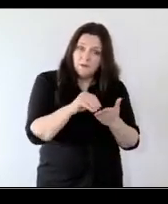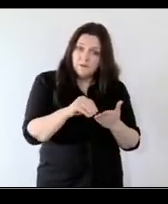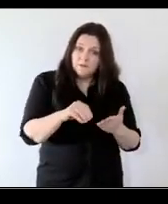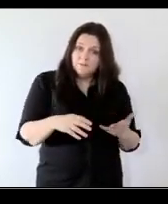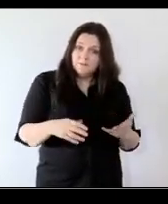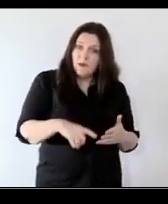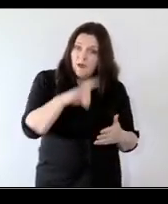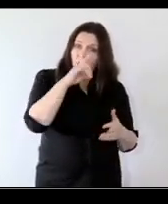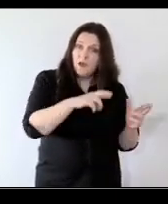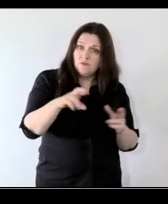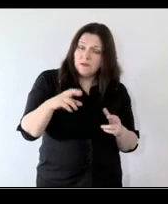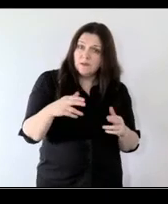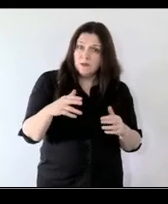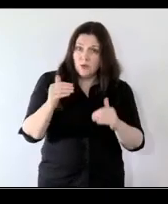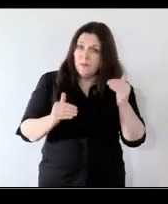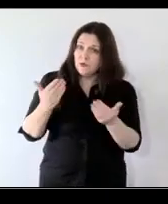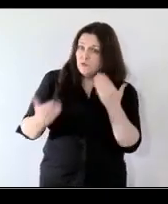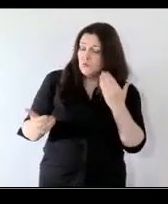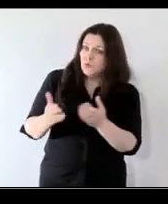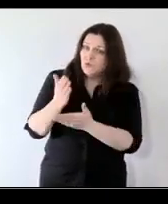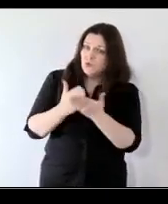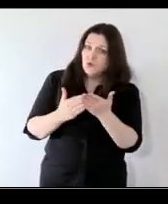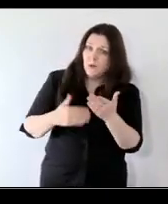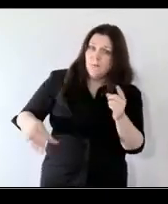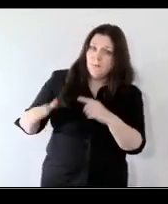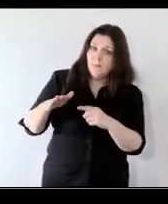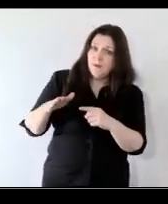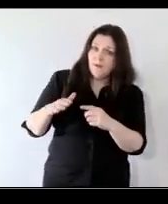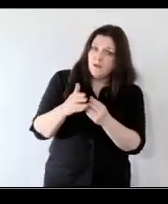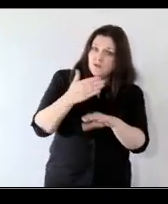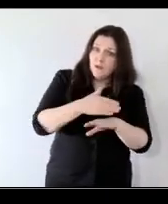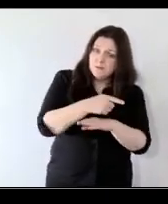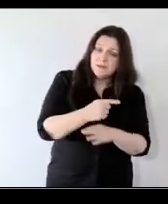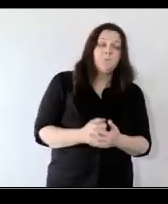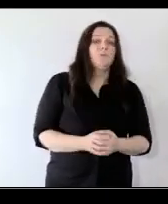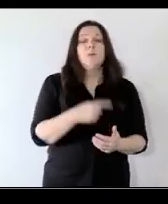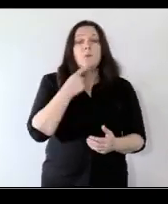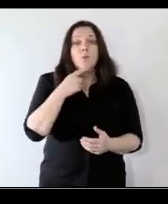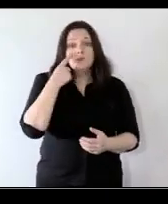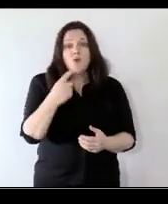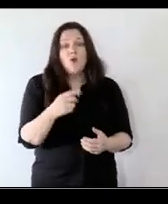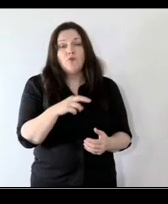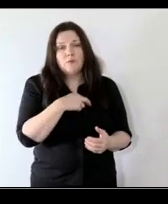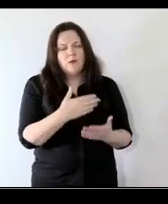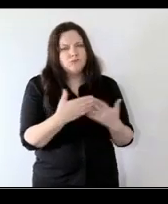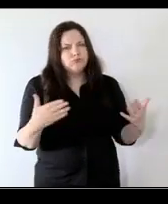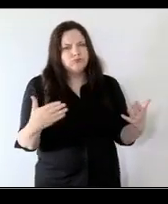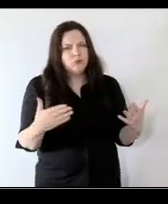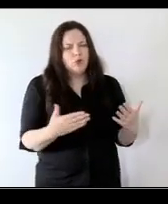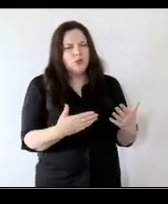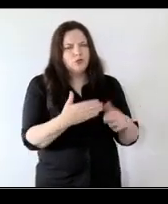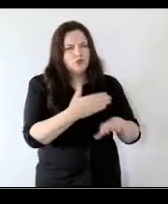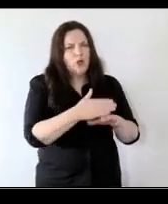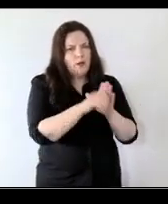high rate relative to some some of of the the jobs but we saw a really high uh job loss among young